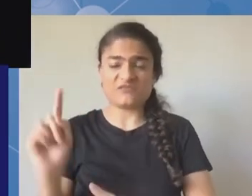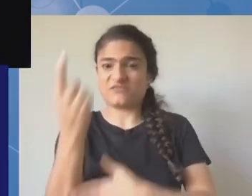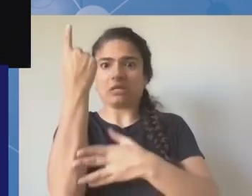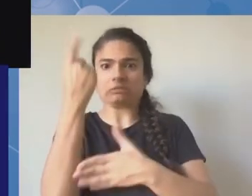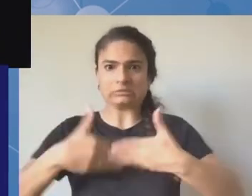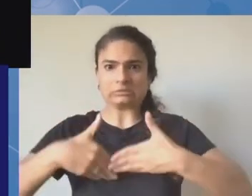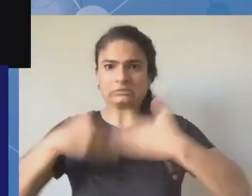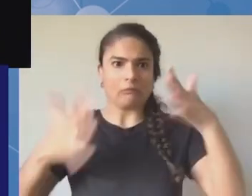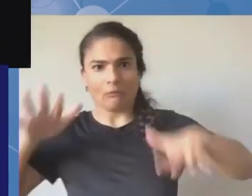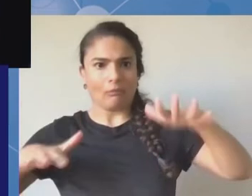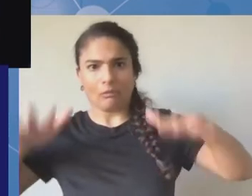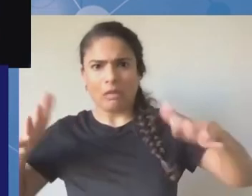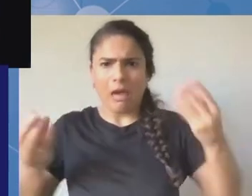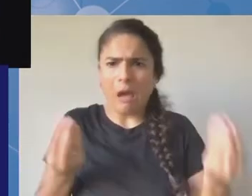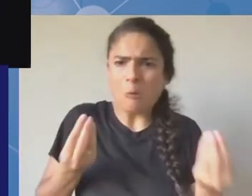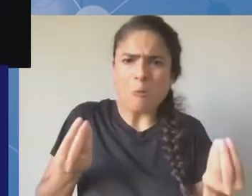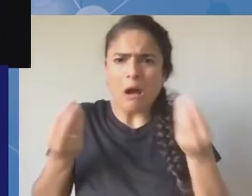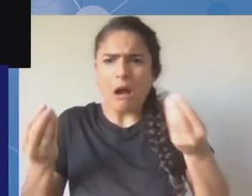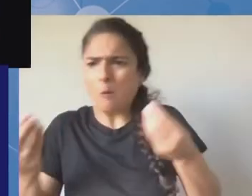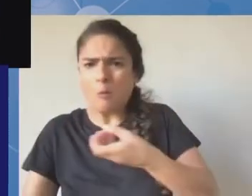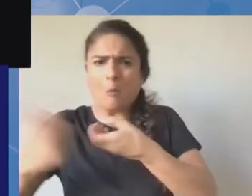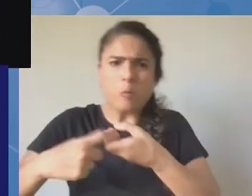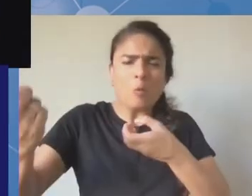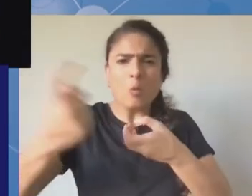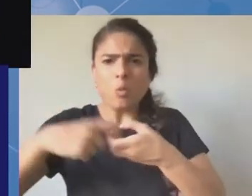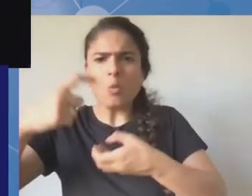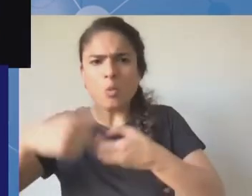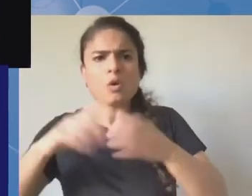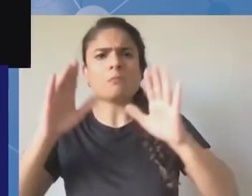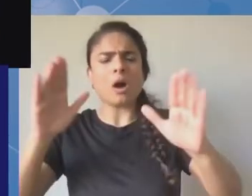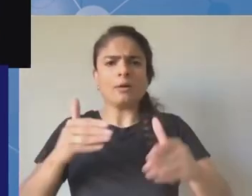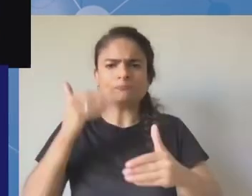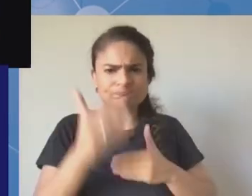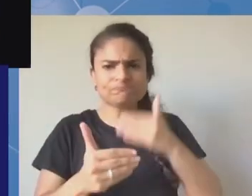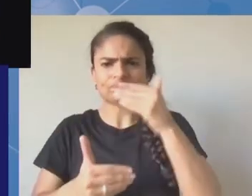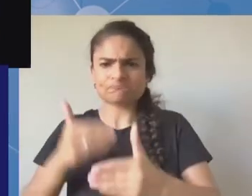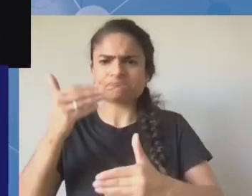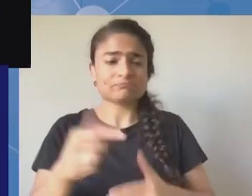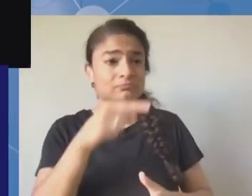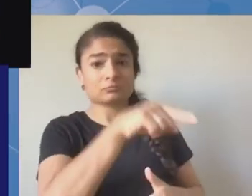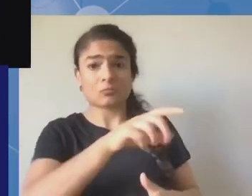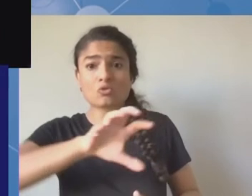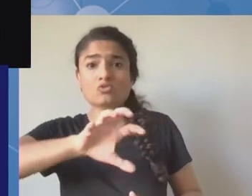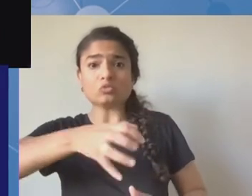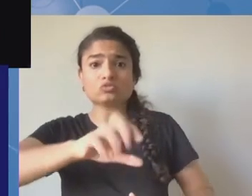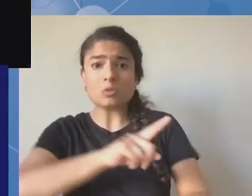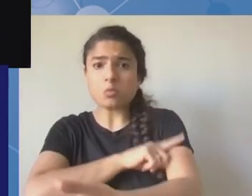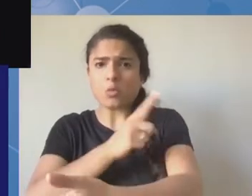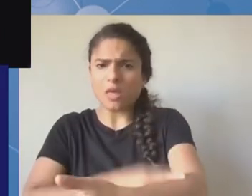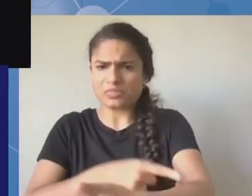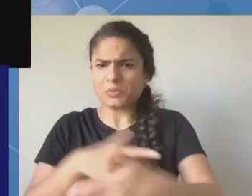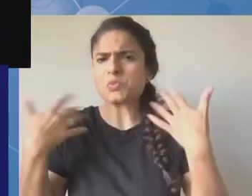of course for the mag and all the tech people here who have done incredible work and tirelessly